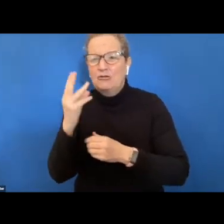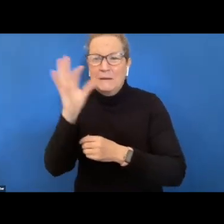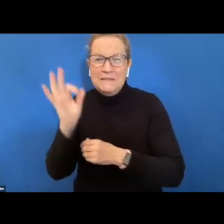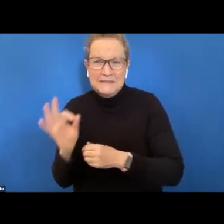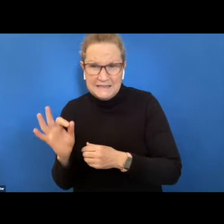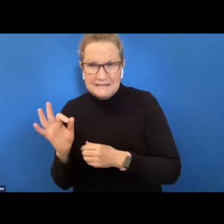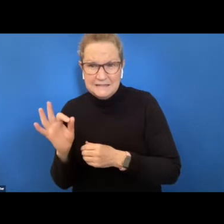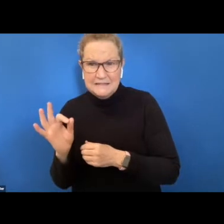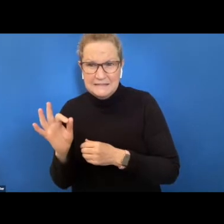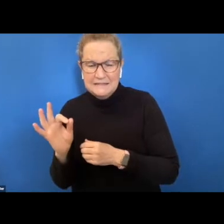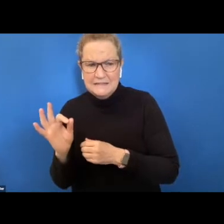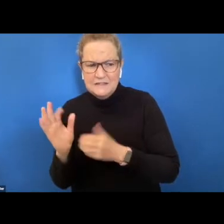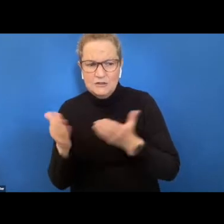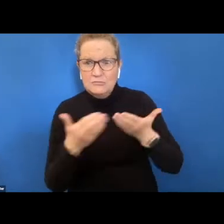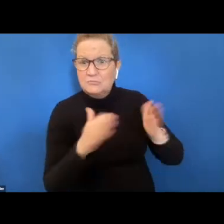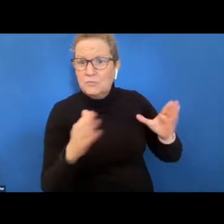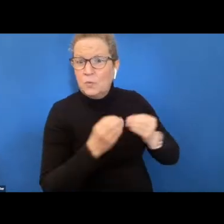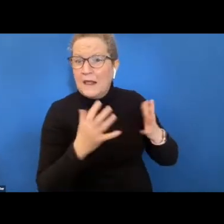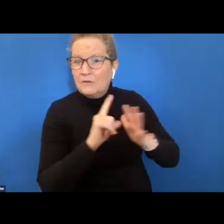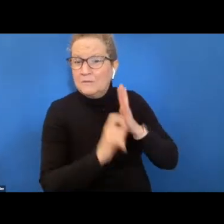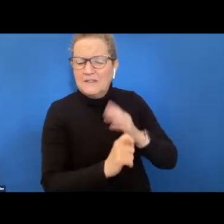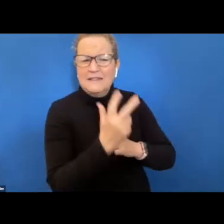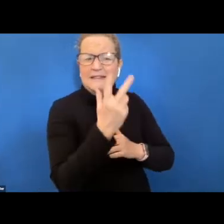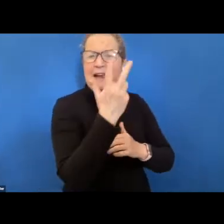to 84 for those without disability